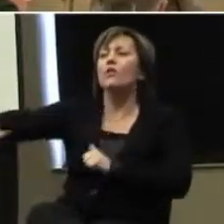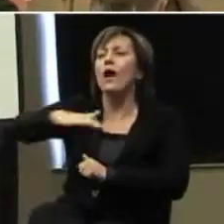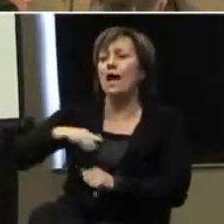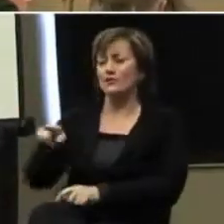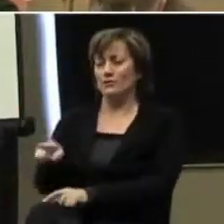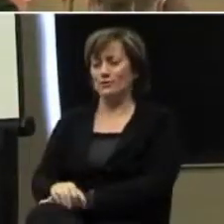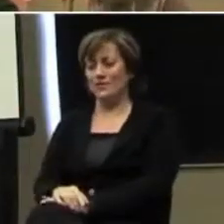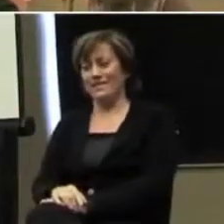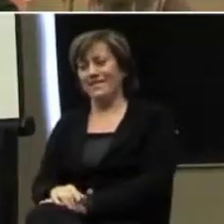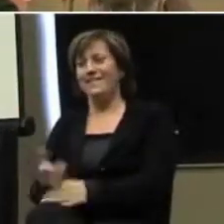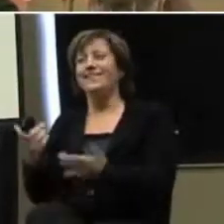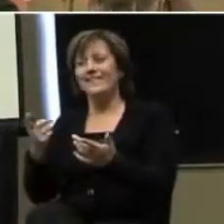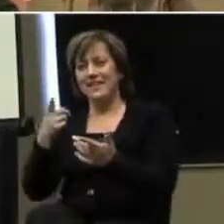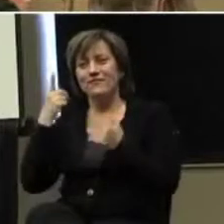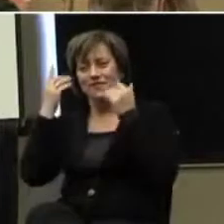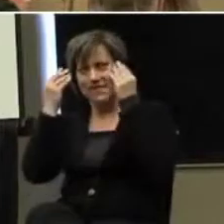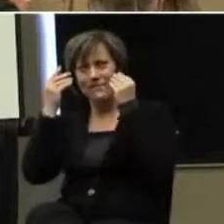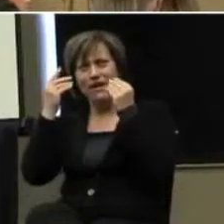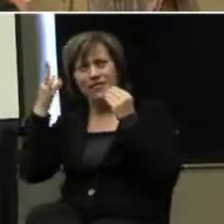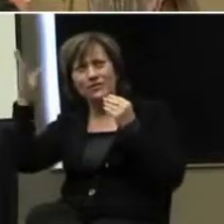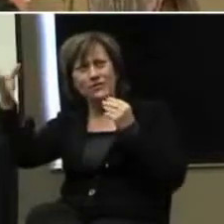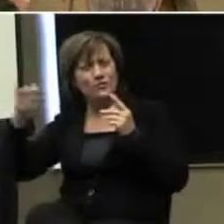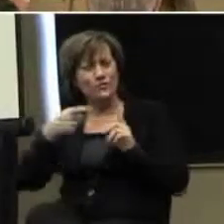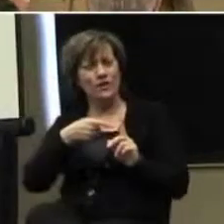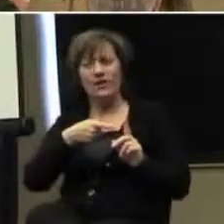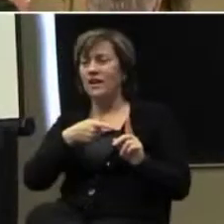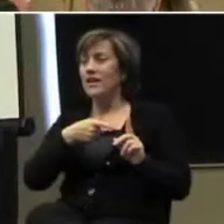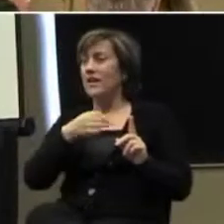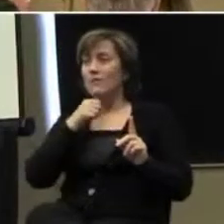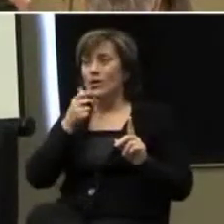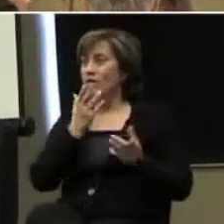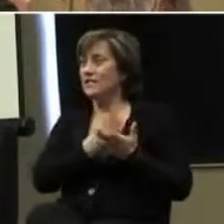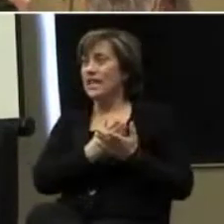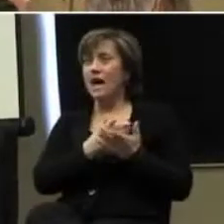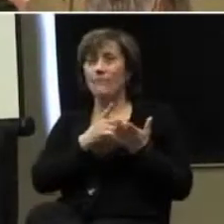yeah, that's what you have to think about the future, what that behavior holds for him.